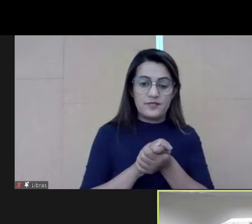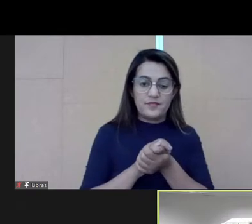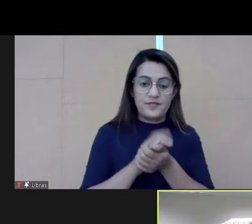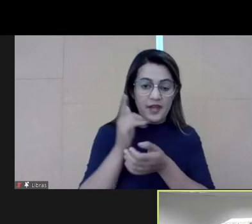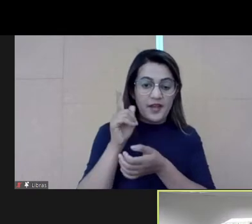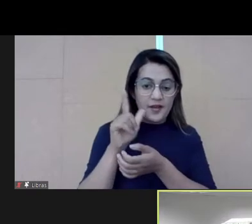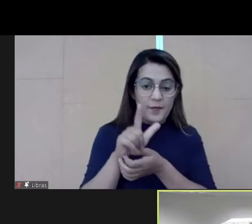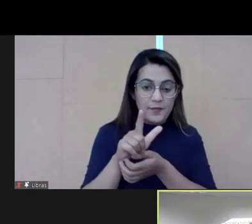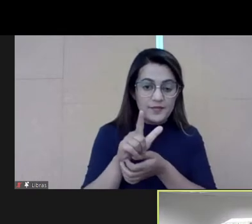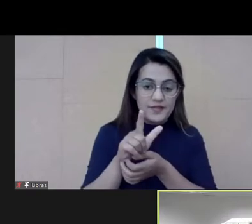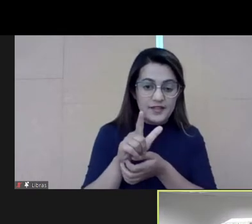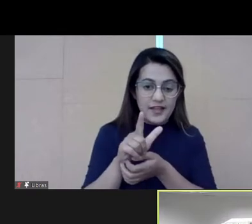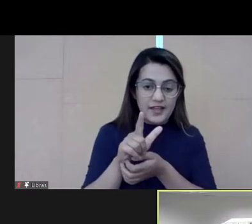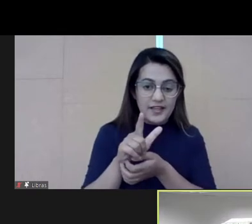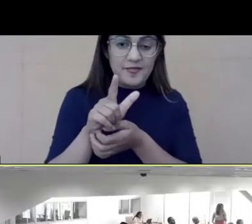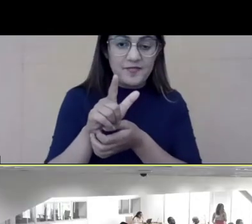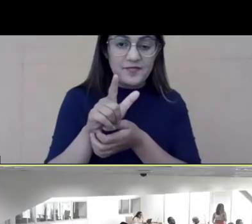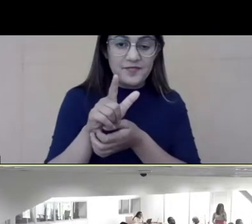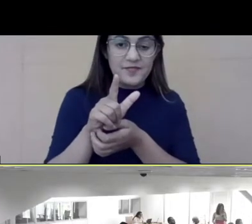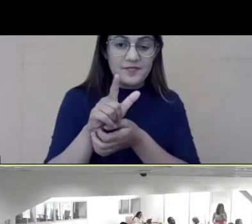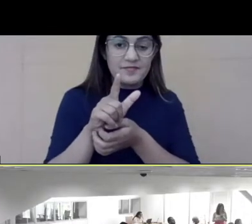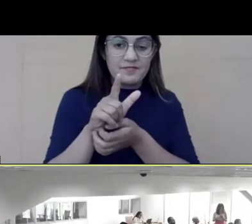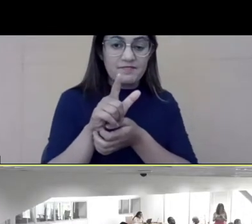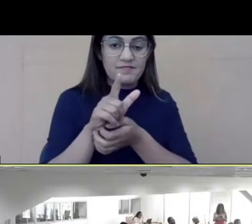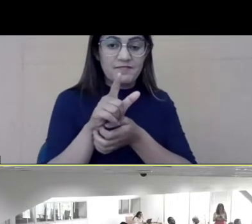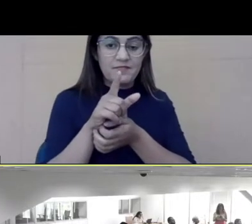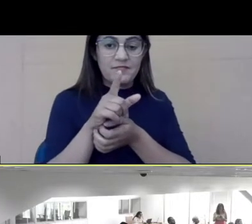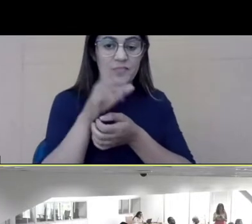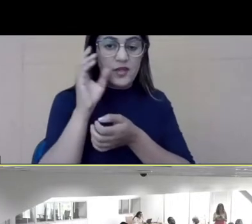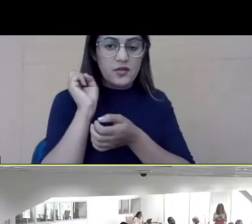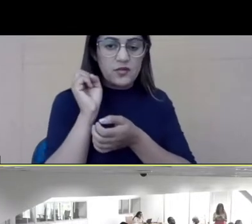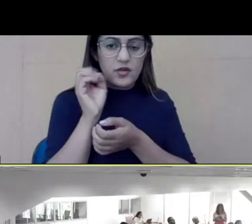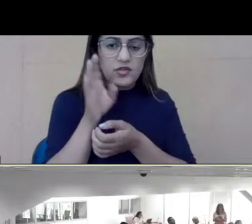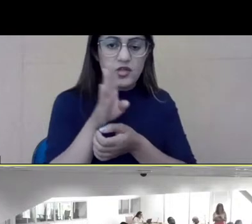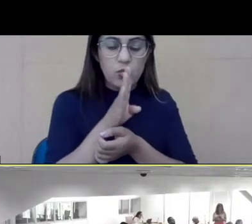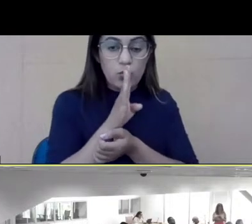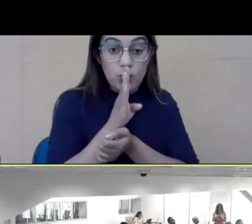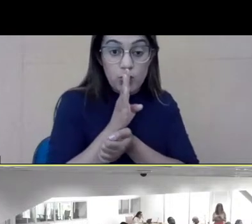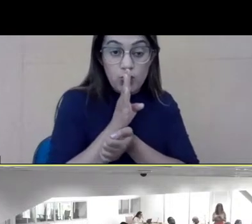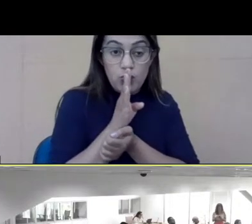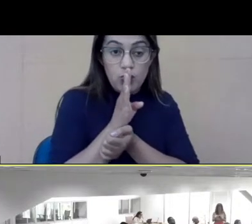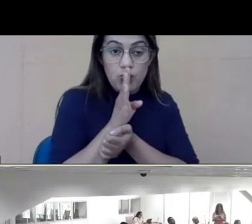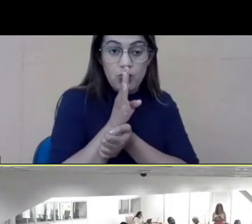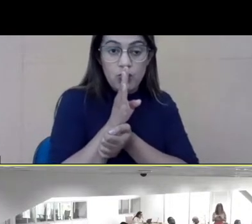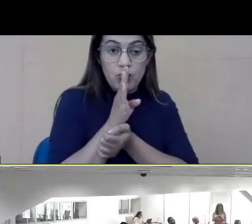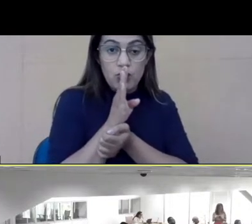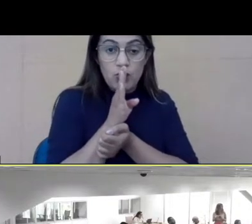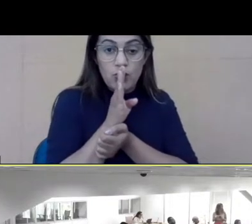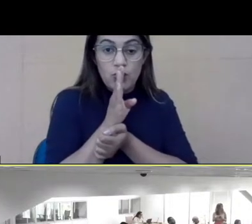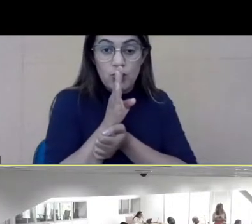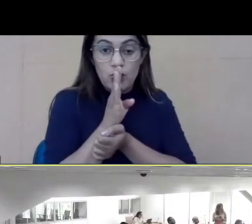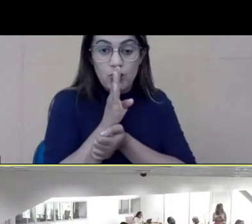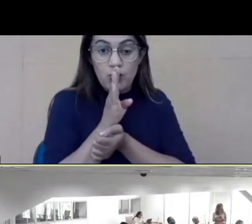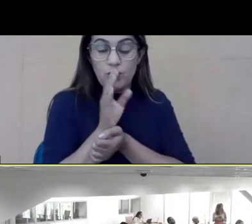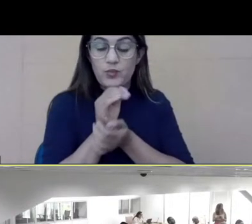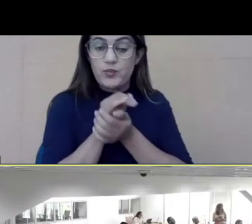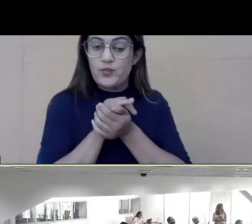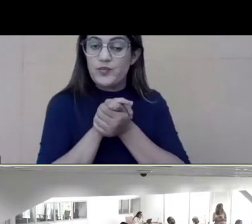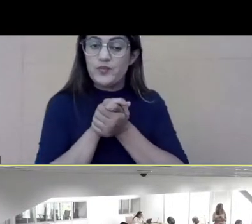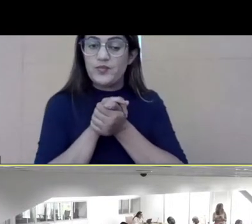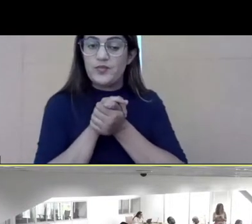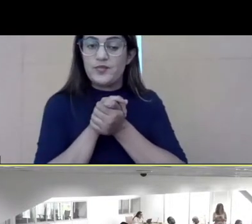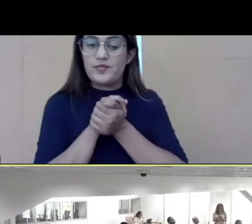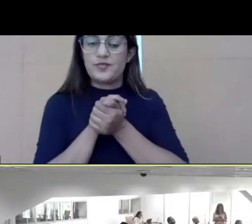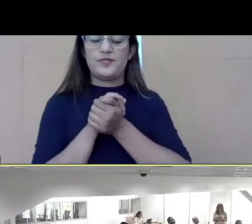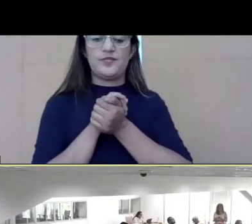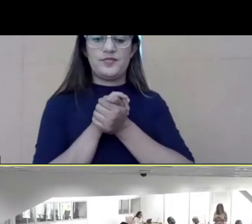I think you're on mute. Yeah. Can I address the